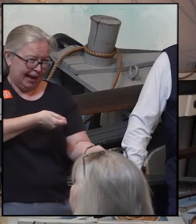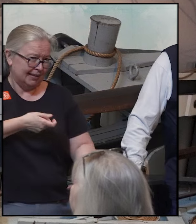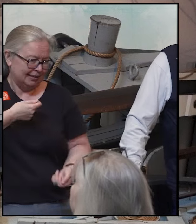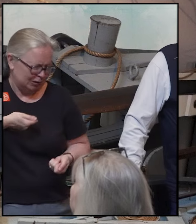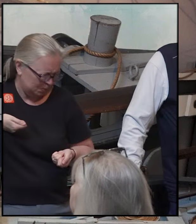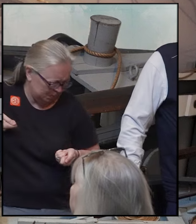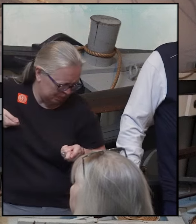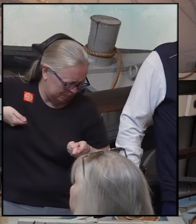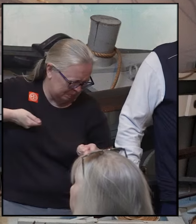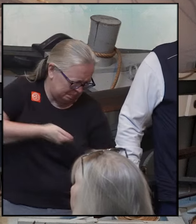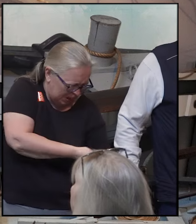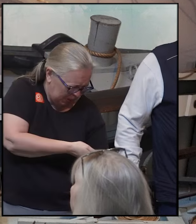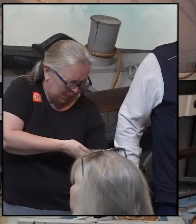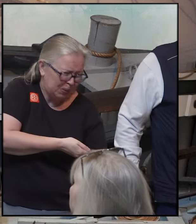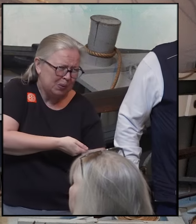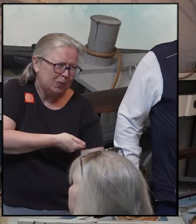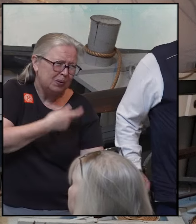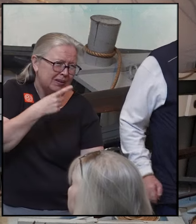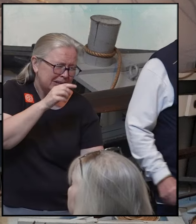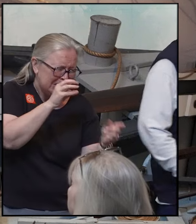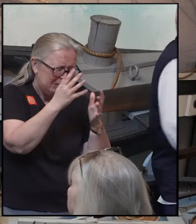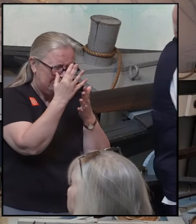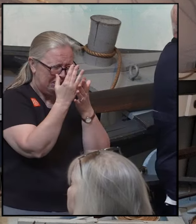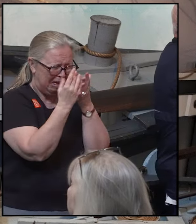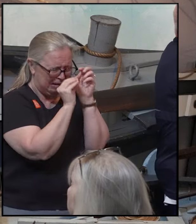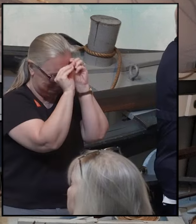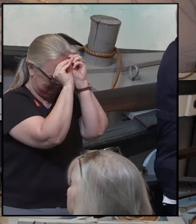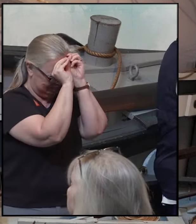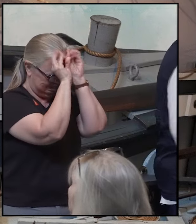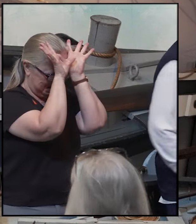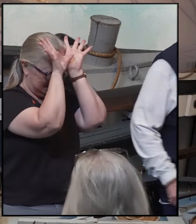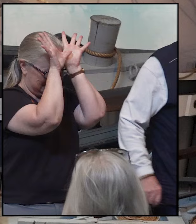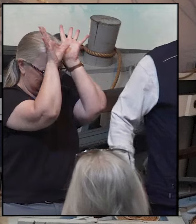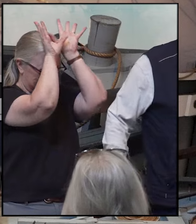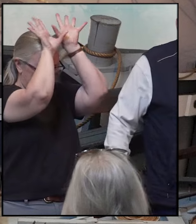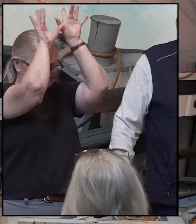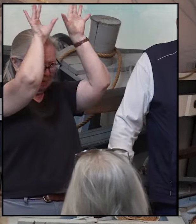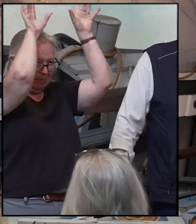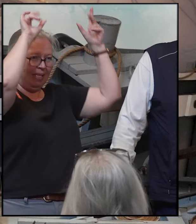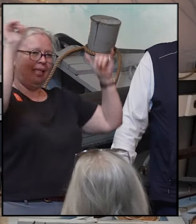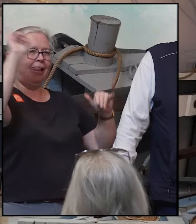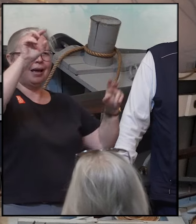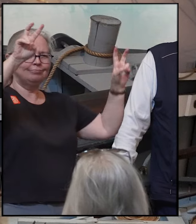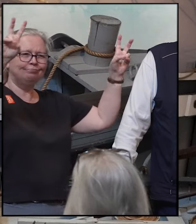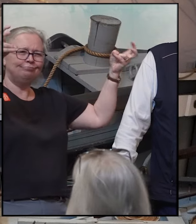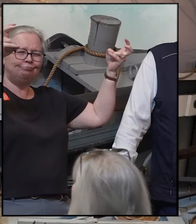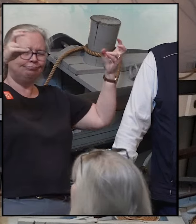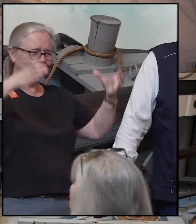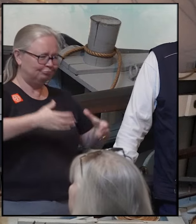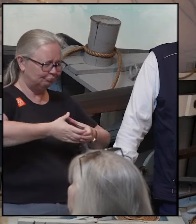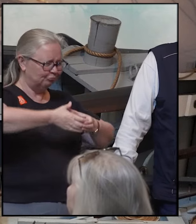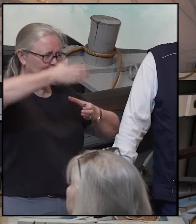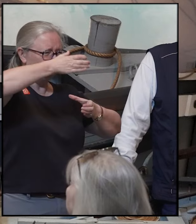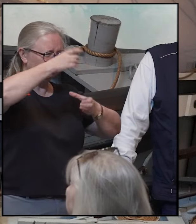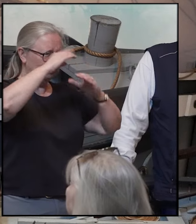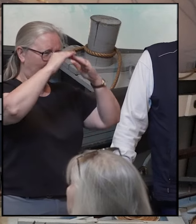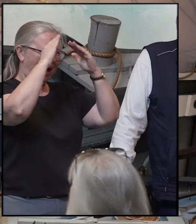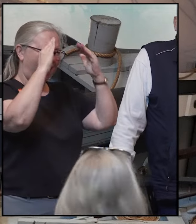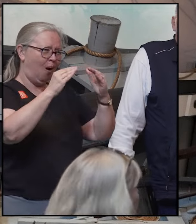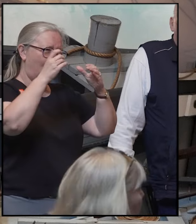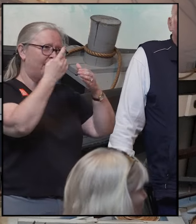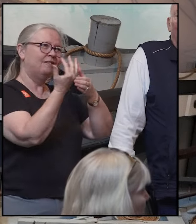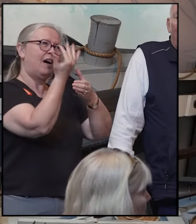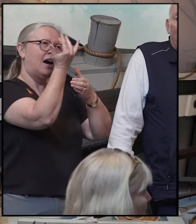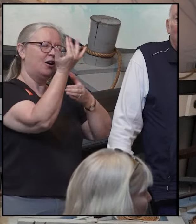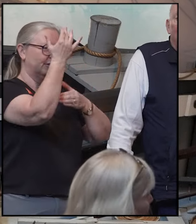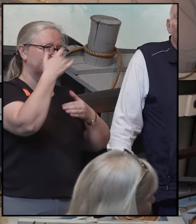until blood comes out of the spout. We yell, there's a chimney fire. And we back off as fast as possible, because in its death